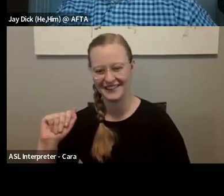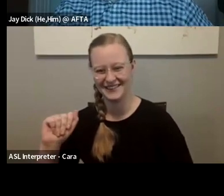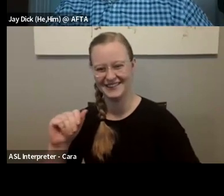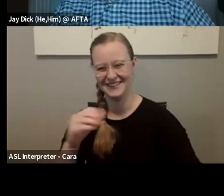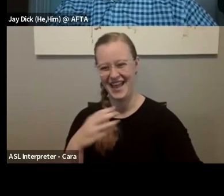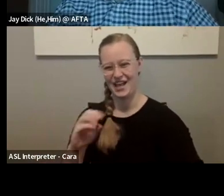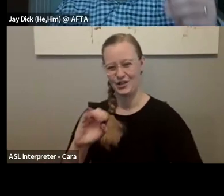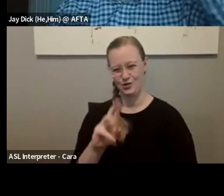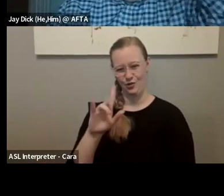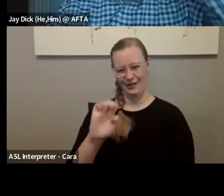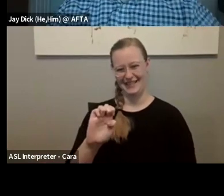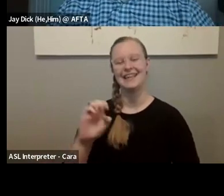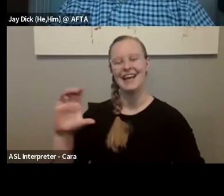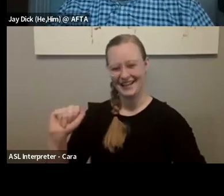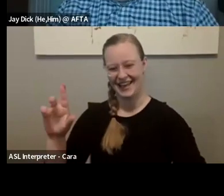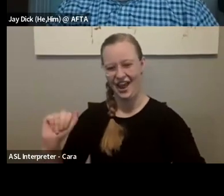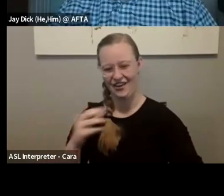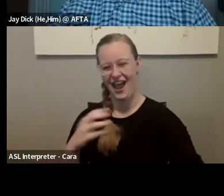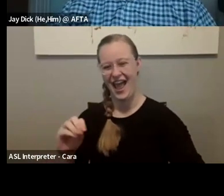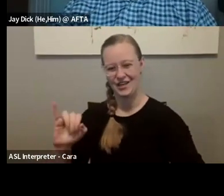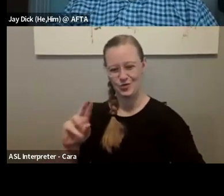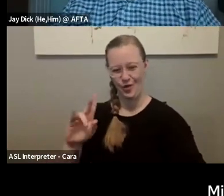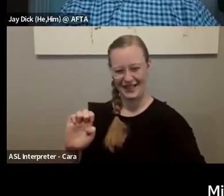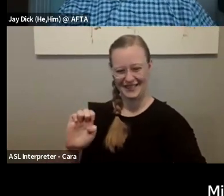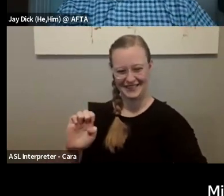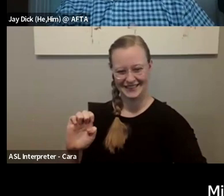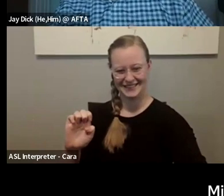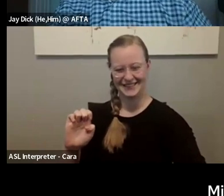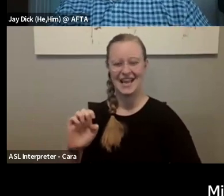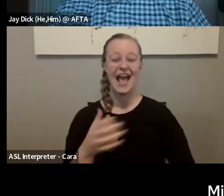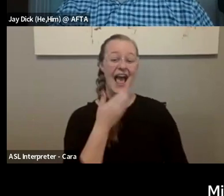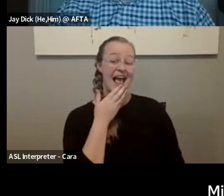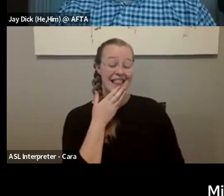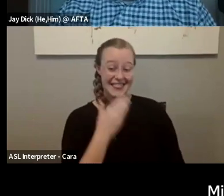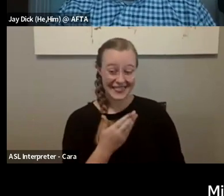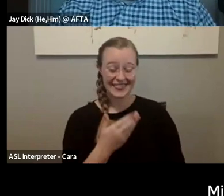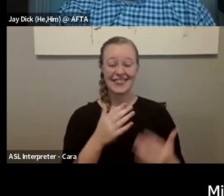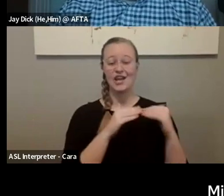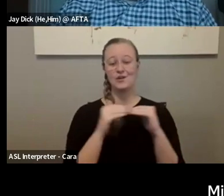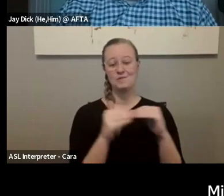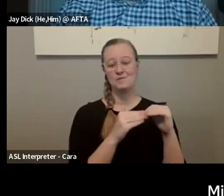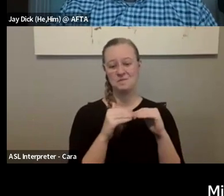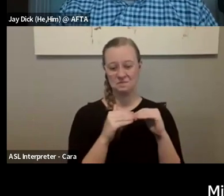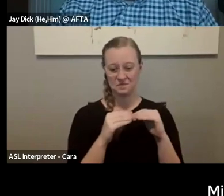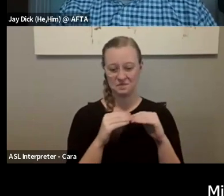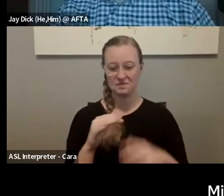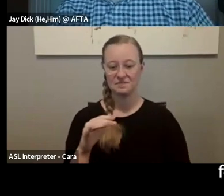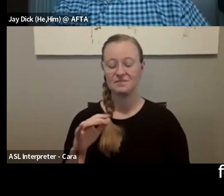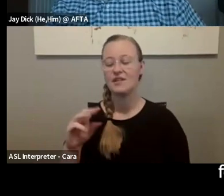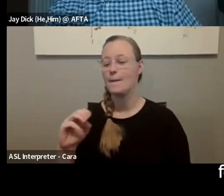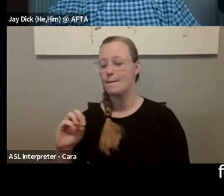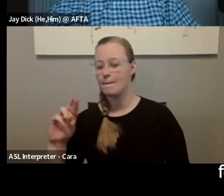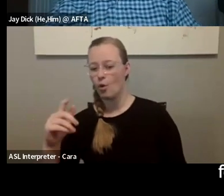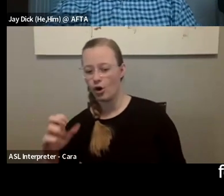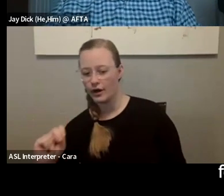to our colleague, Cara, Cara, sorry. And Julie, thank you to our colleagues, Mattel Lyons-Warrens and Morgan Frenari